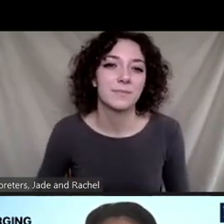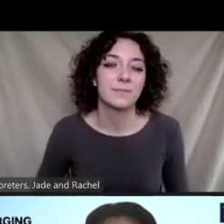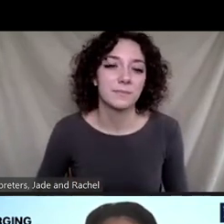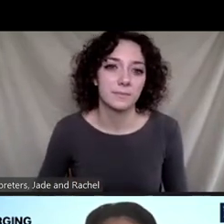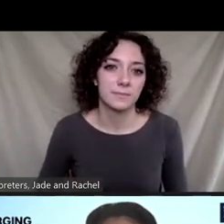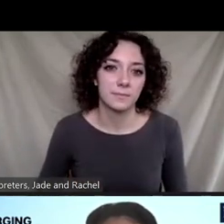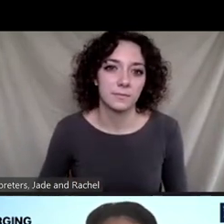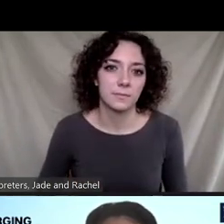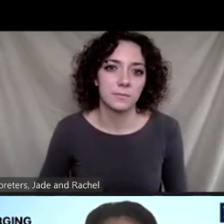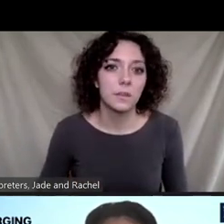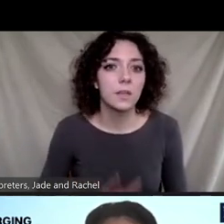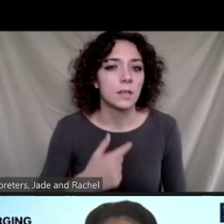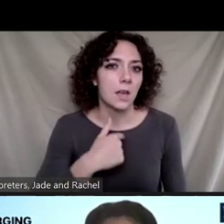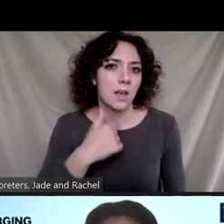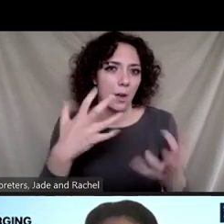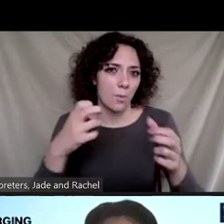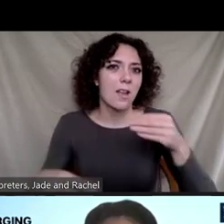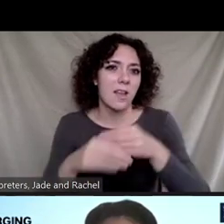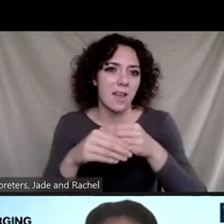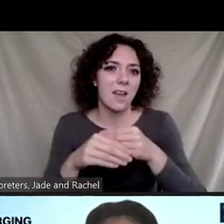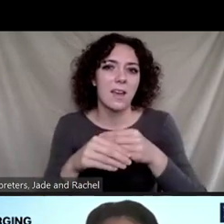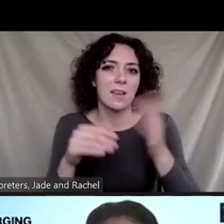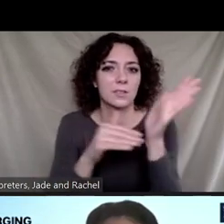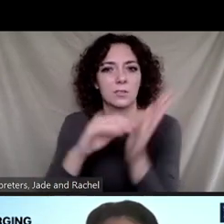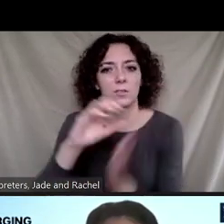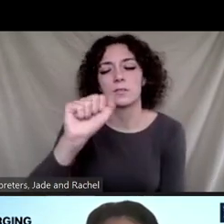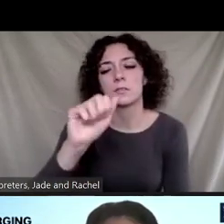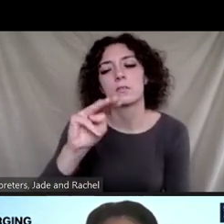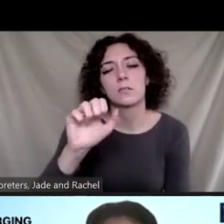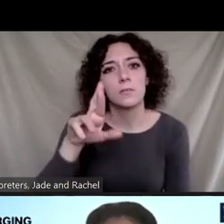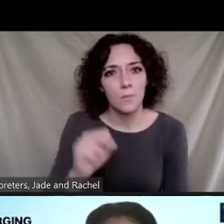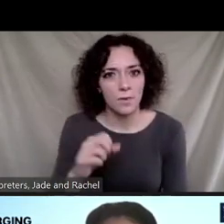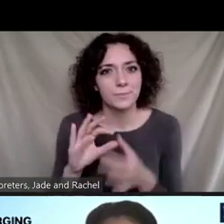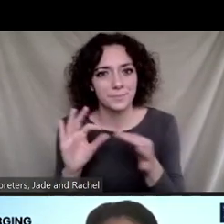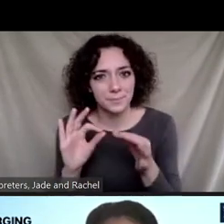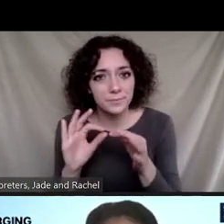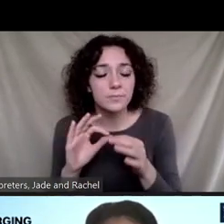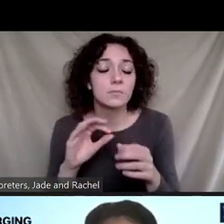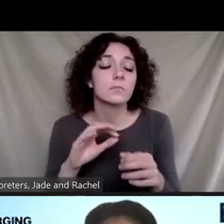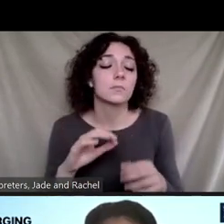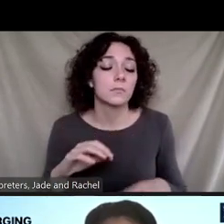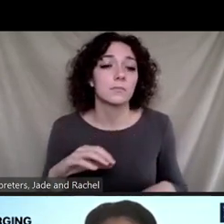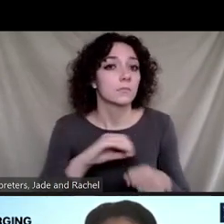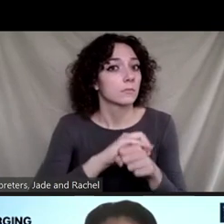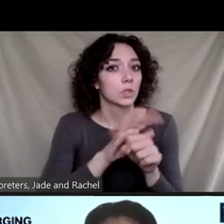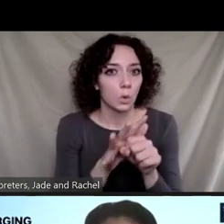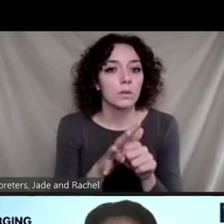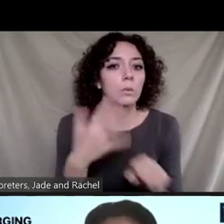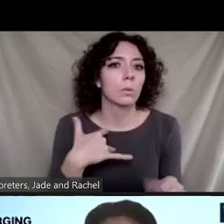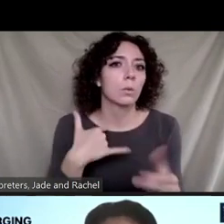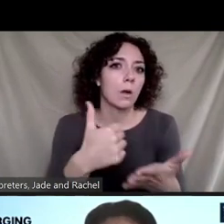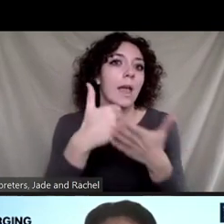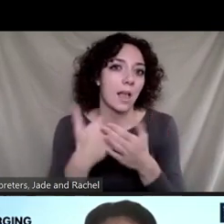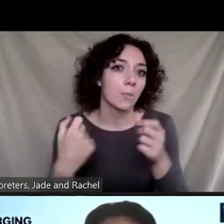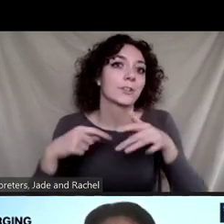So I was just going to add what, uh, Dr. Summer said, um, COVID has really, um, helped with conversion